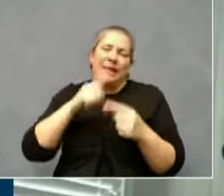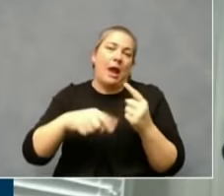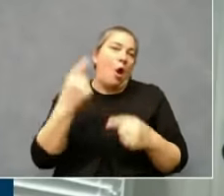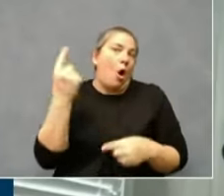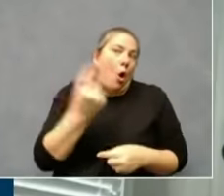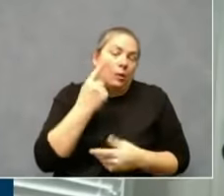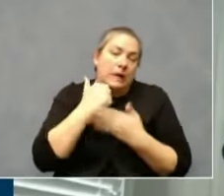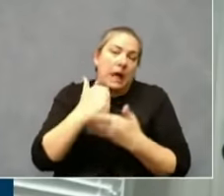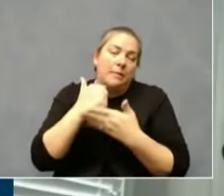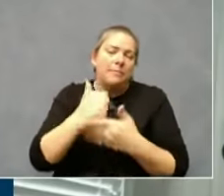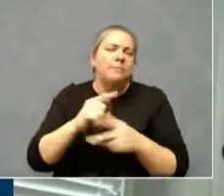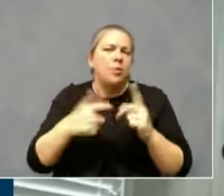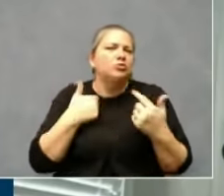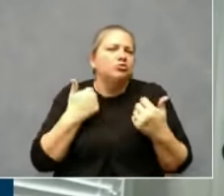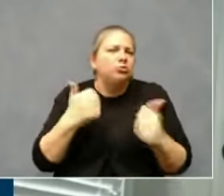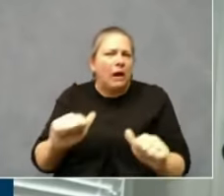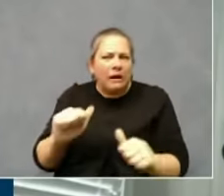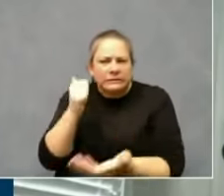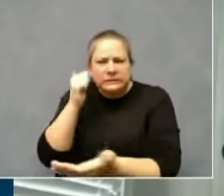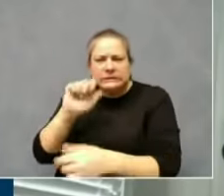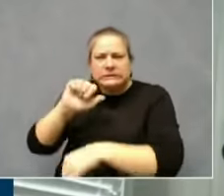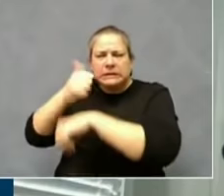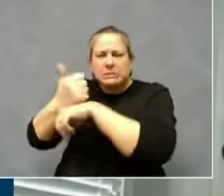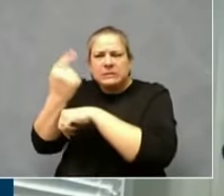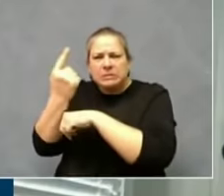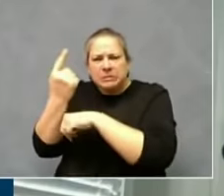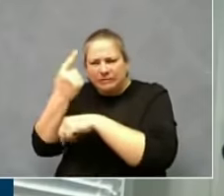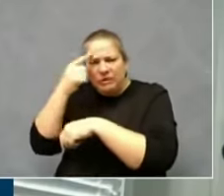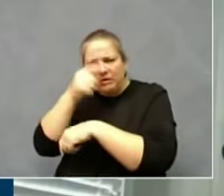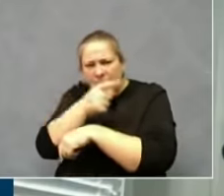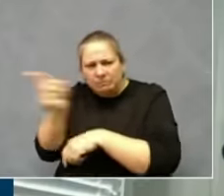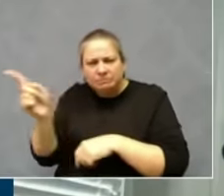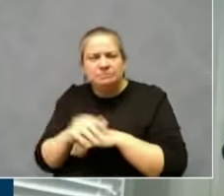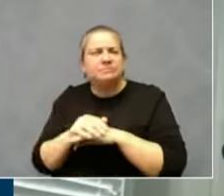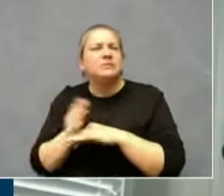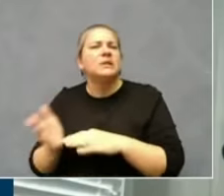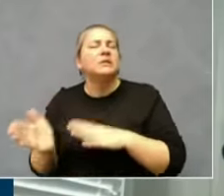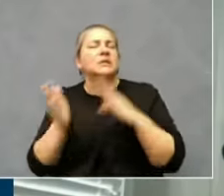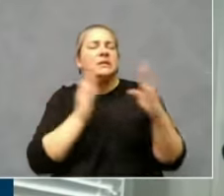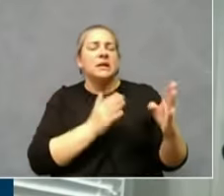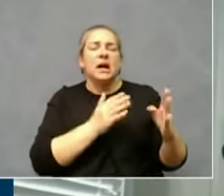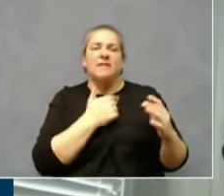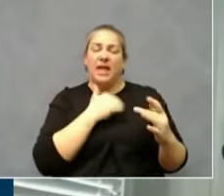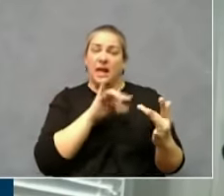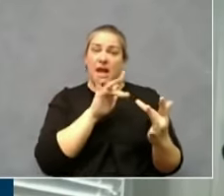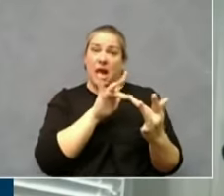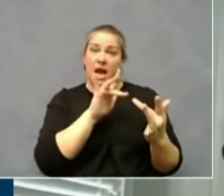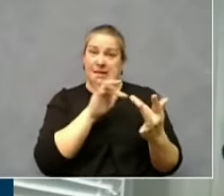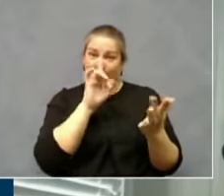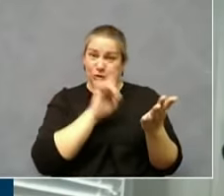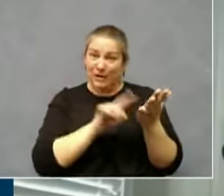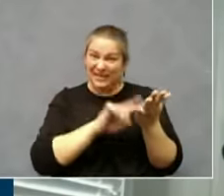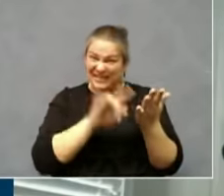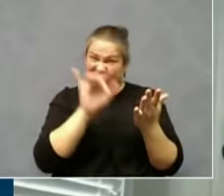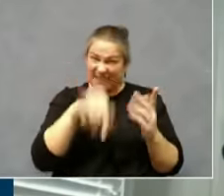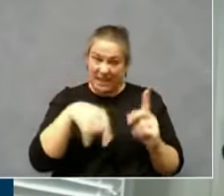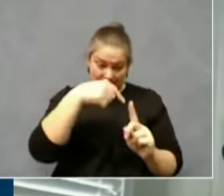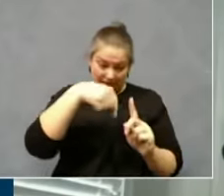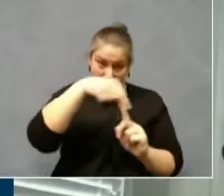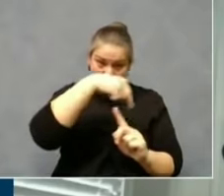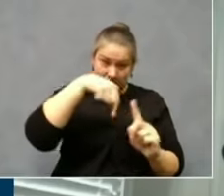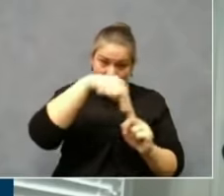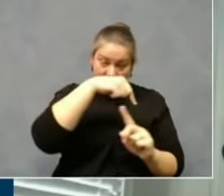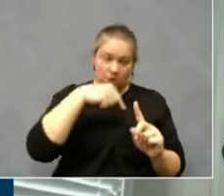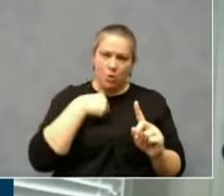And then there's contact tracing. So once we've spoken to the positive patient, we then identify the people they may have exposed to the